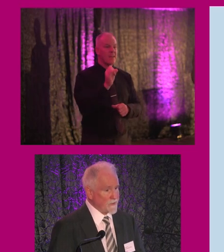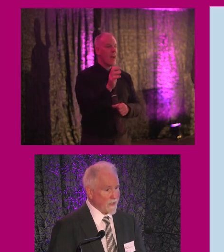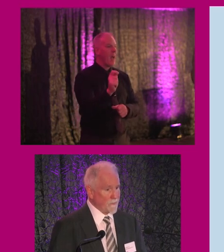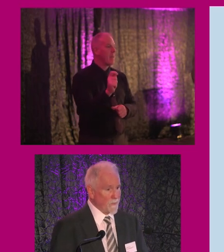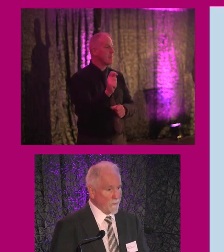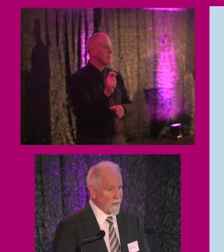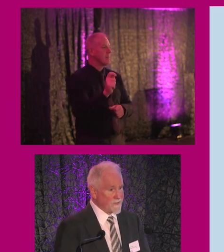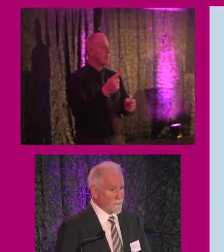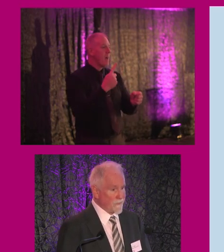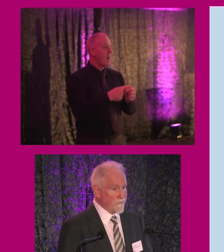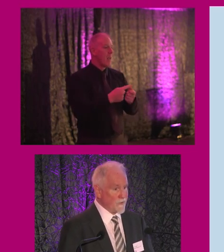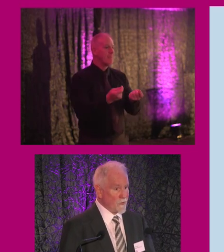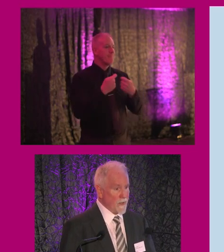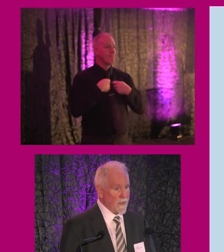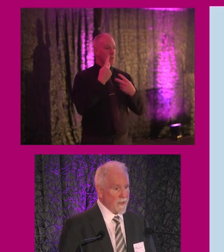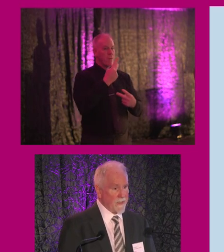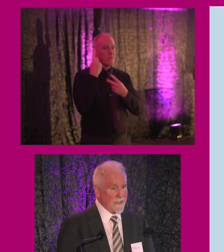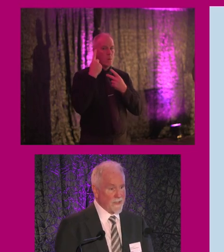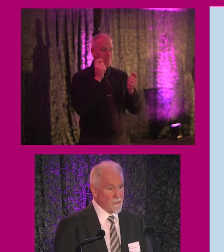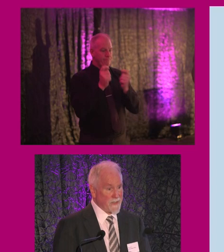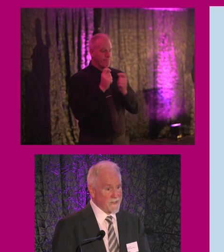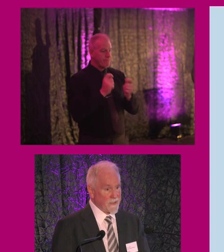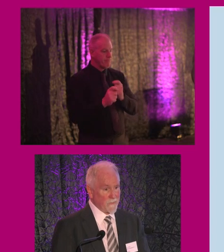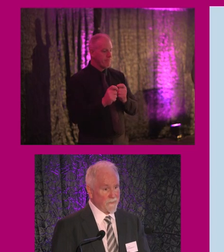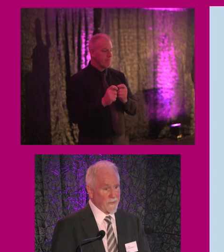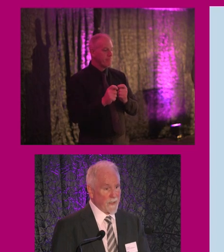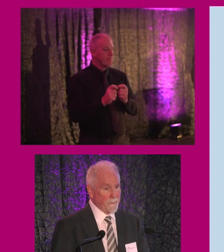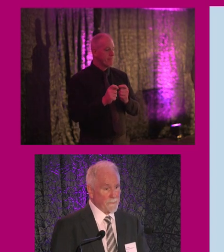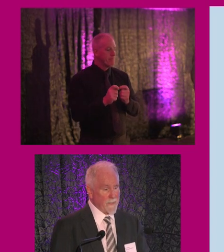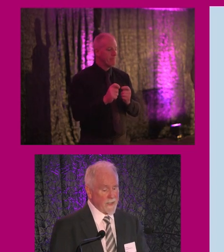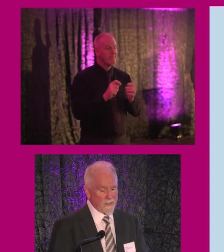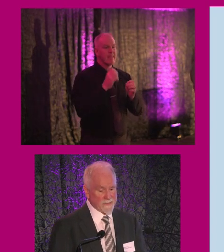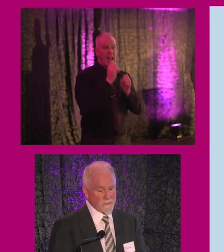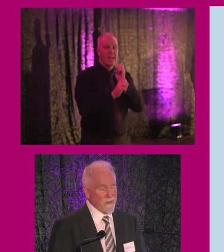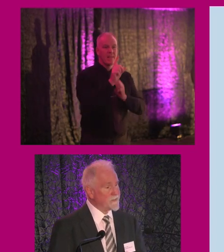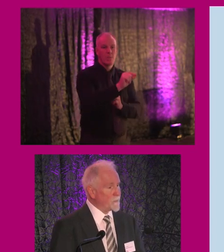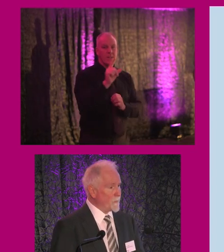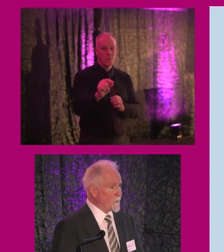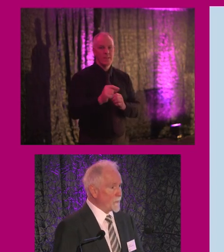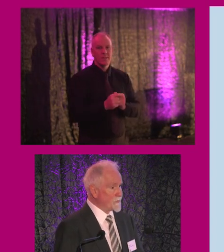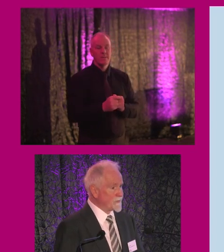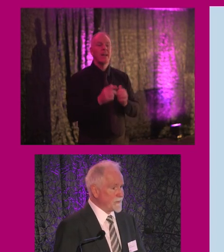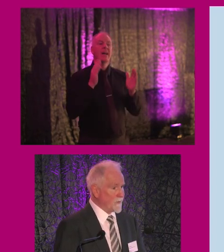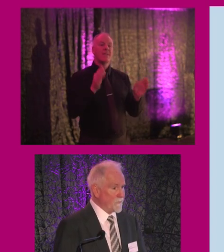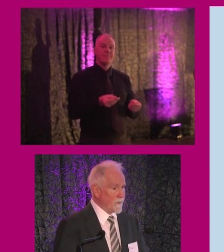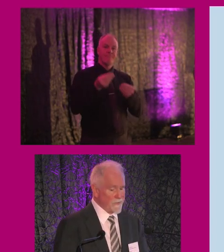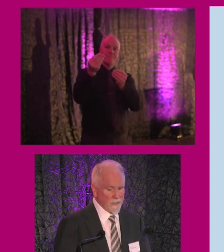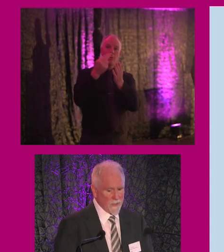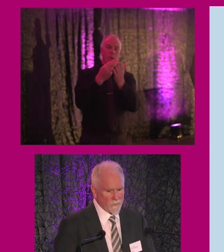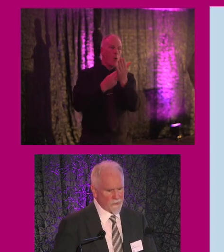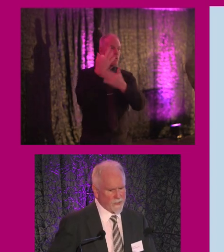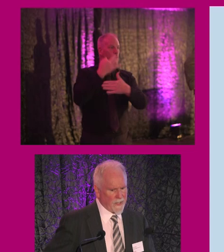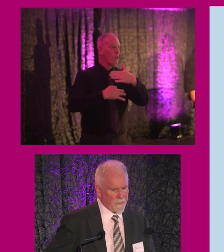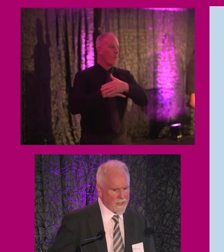which again, we were asked to review in late 20 and we've submitted a report to the government,